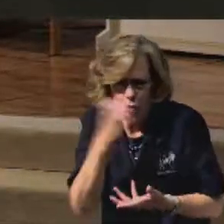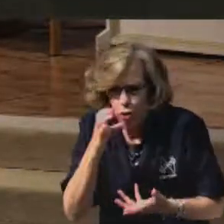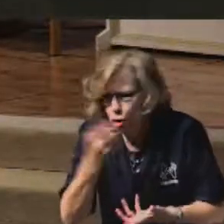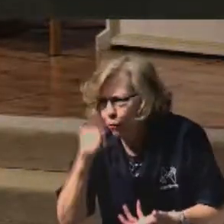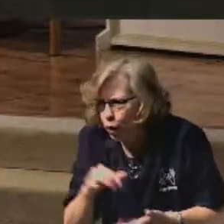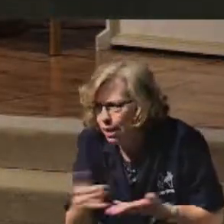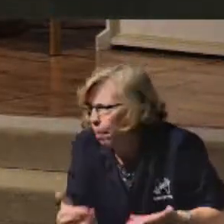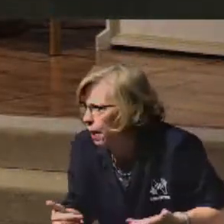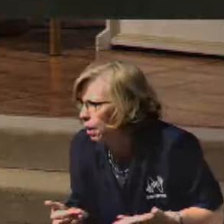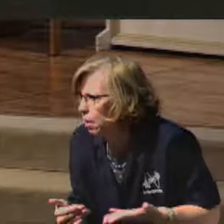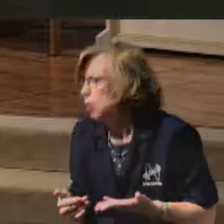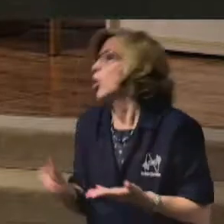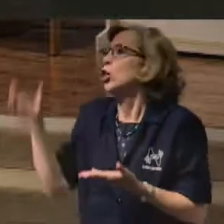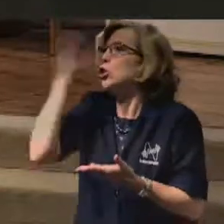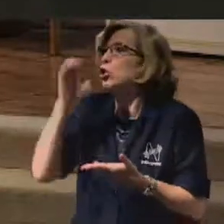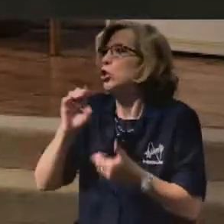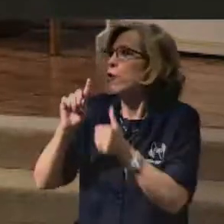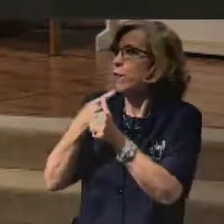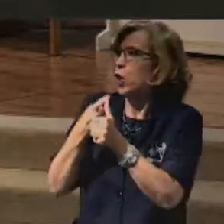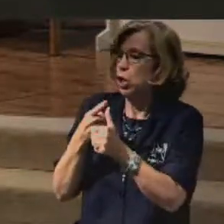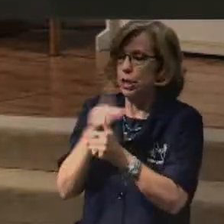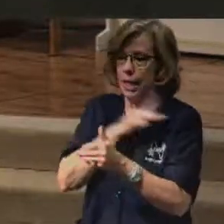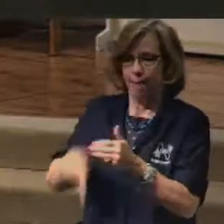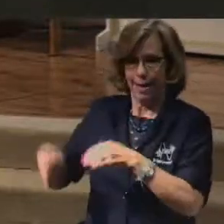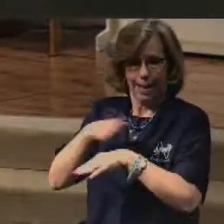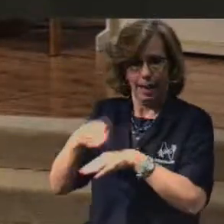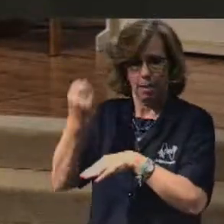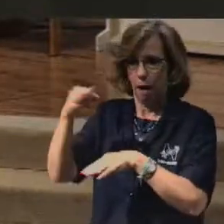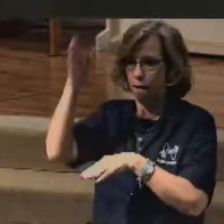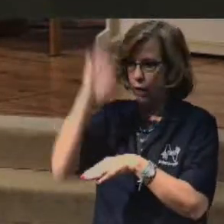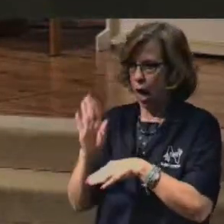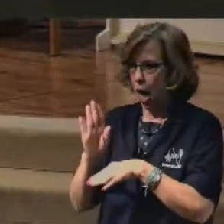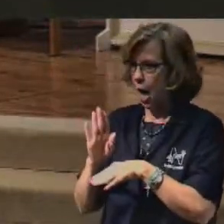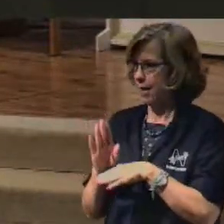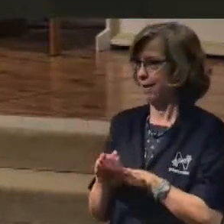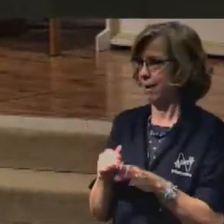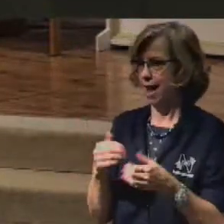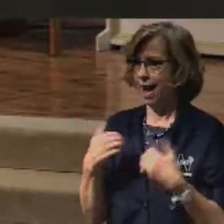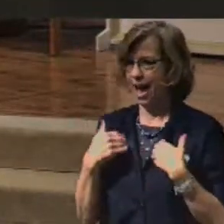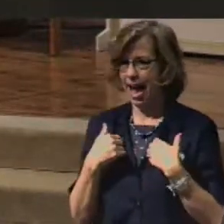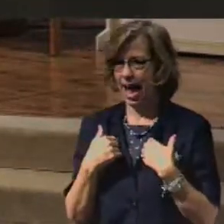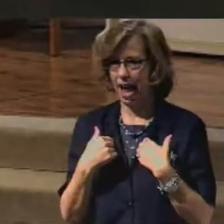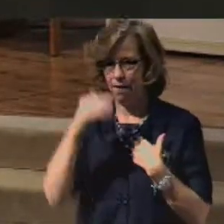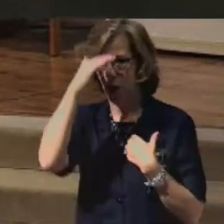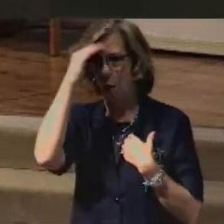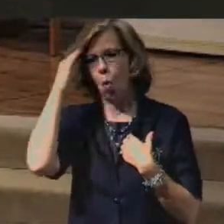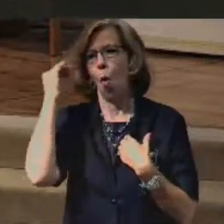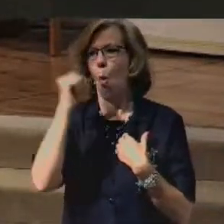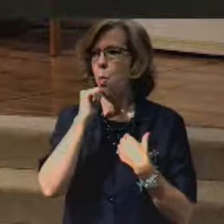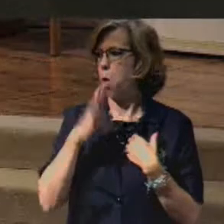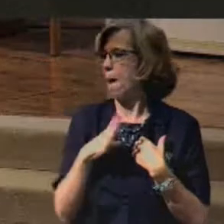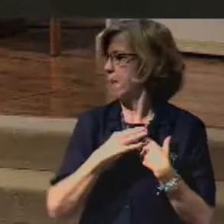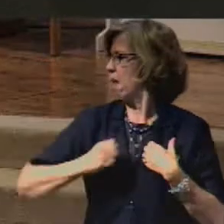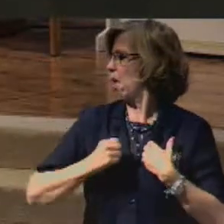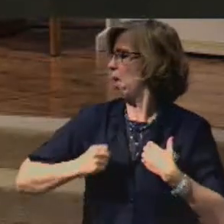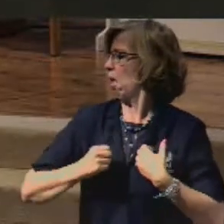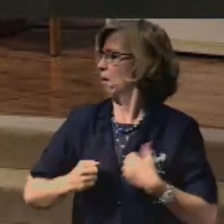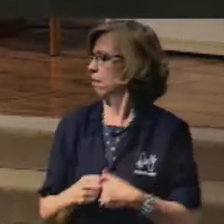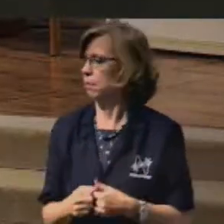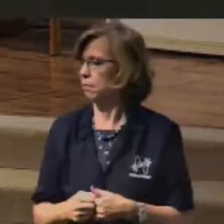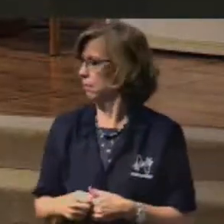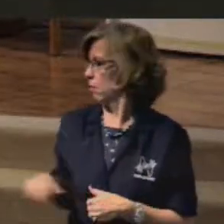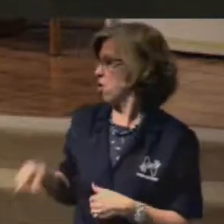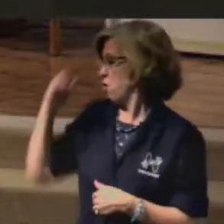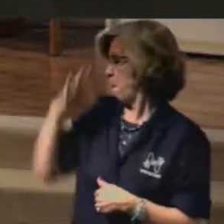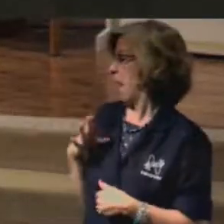Seek ye first the kingdom of God. Oh, got some. I can see it right here. I got some ladies punching guys. I don't know what you lost, guys. I don't know what it